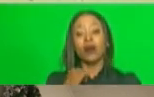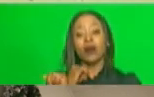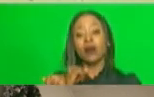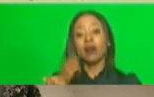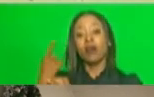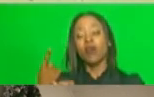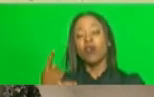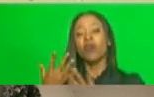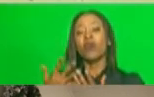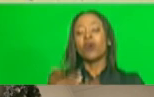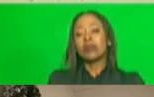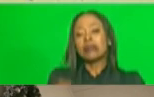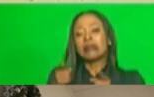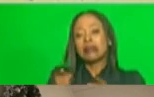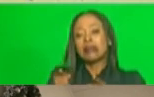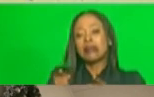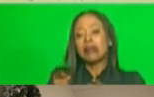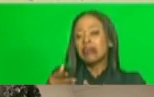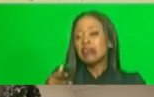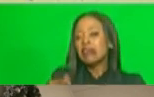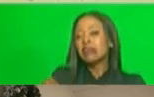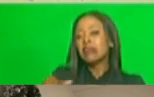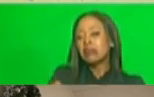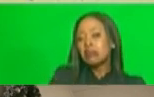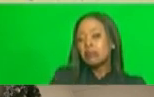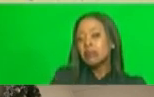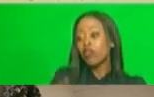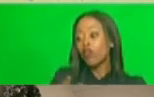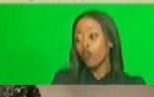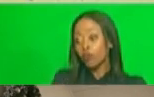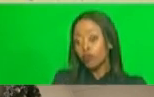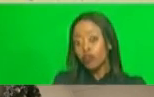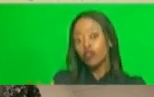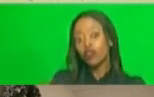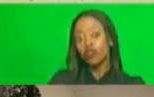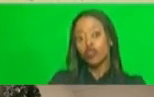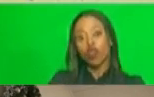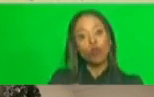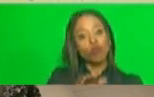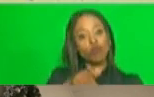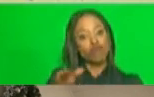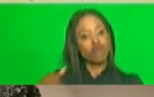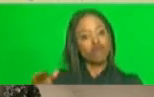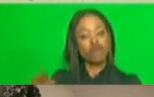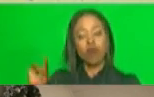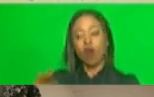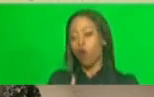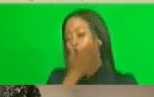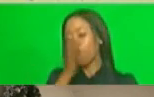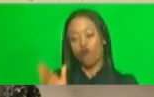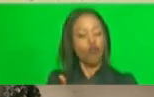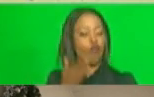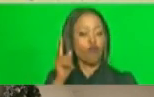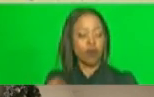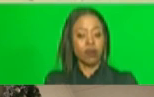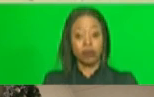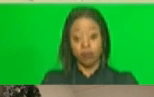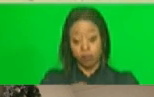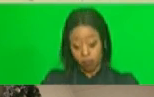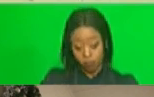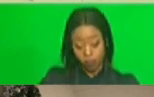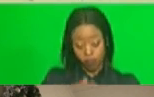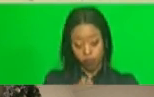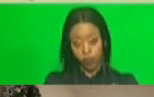off our streets and our shelves. The second critical intervention is to protect children